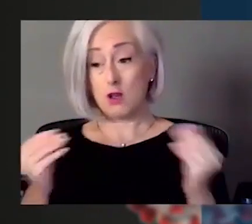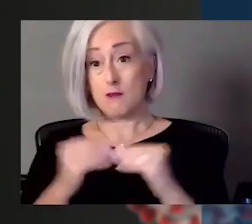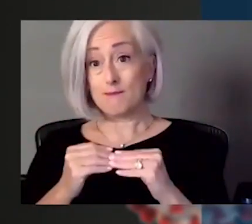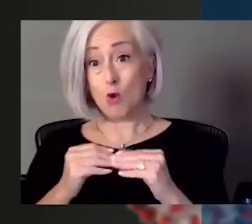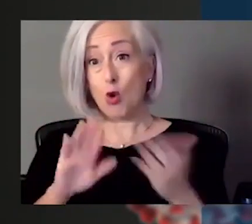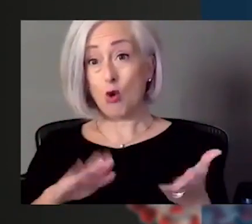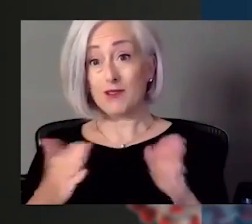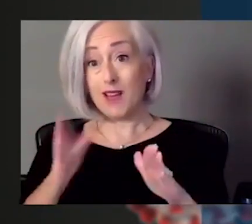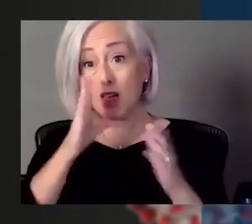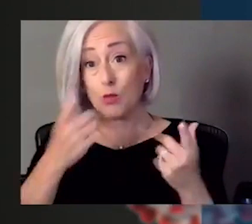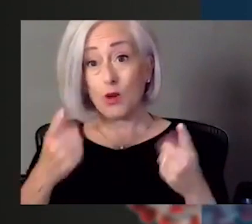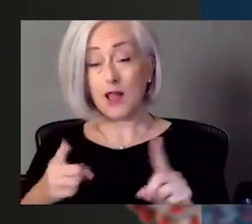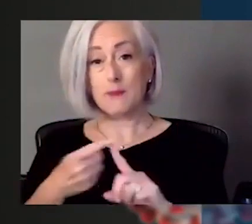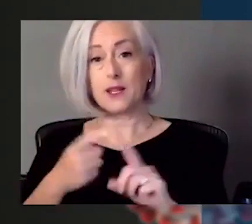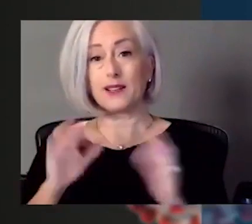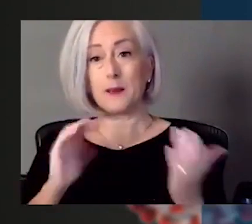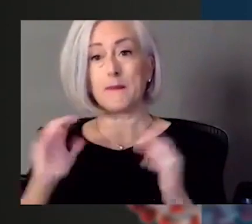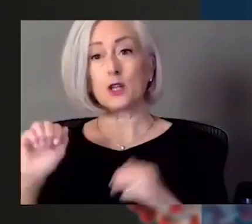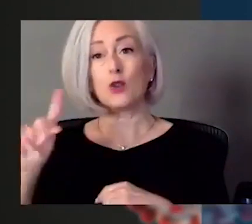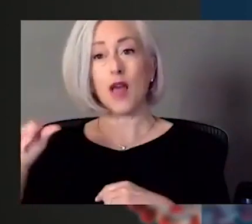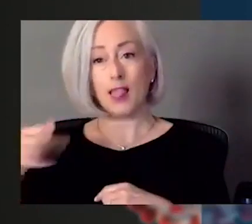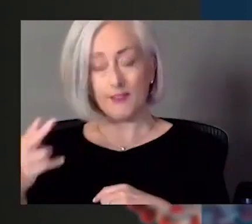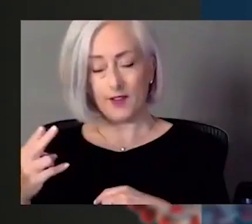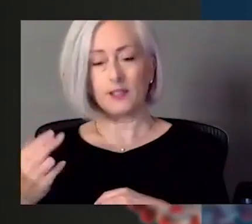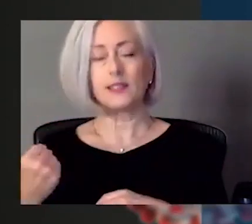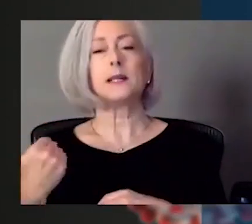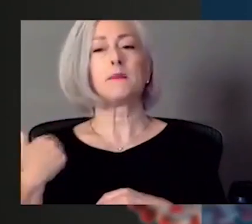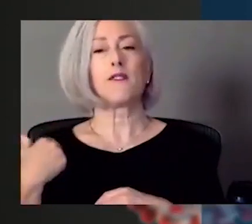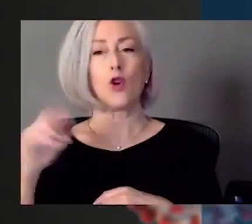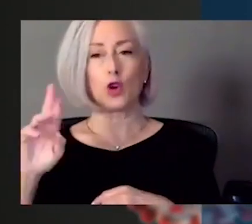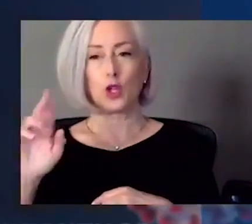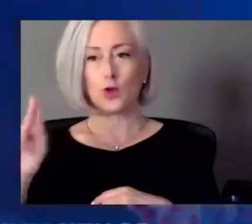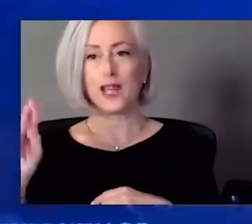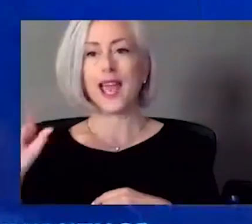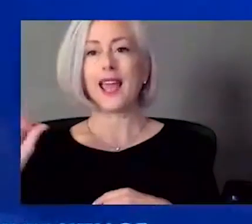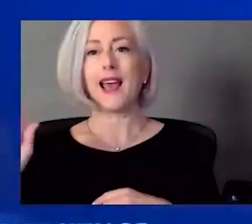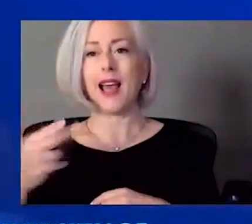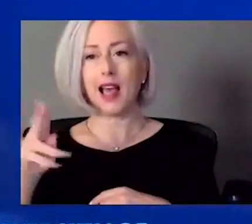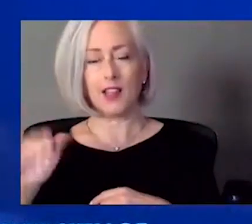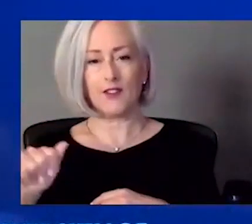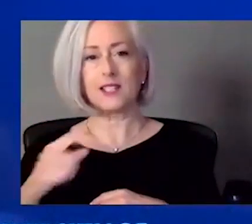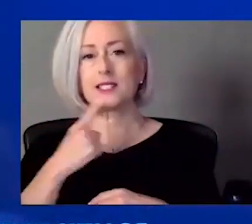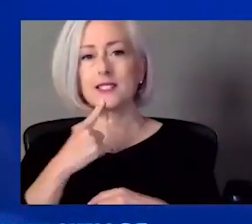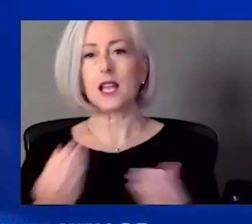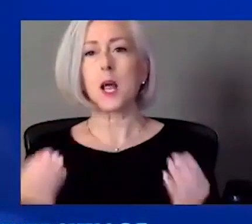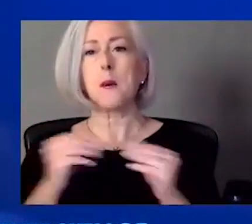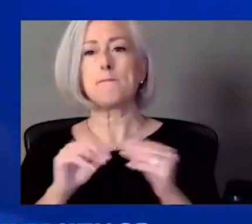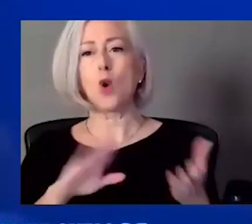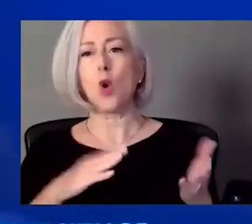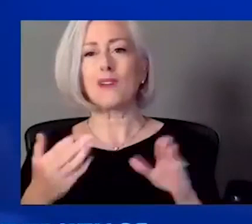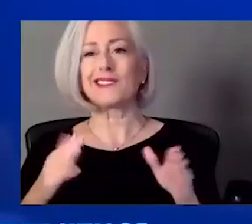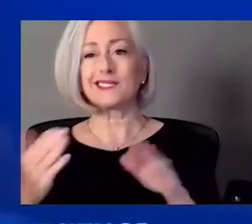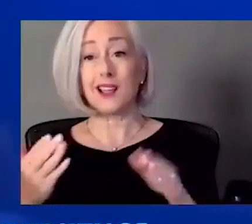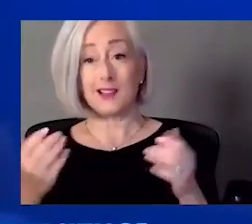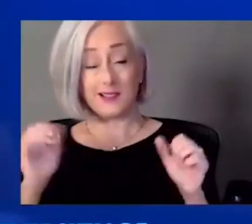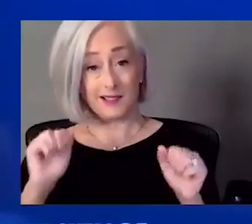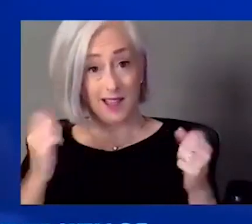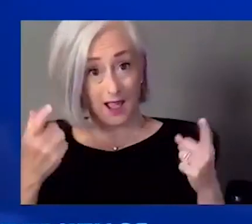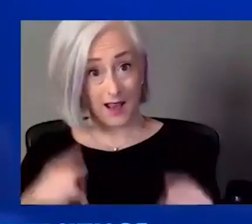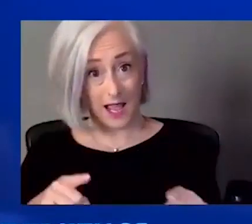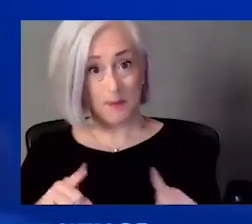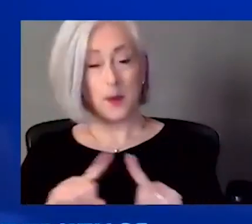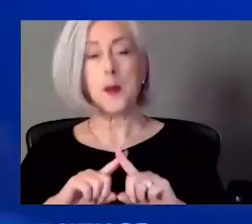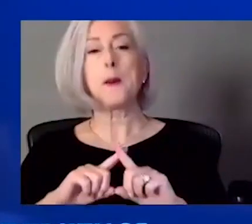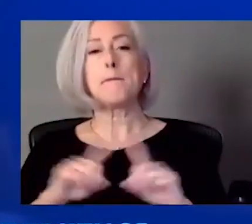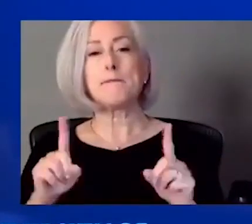on, the alpha variant of the UK variant, they said that it was more transmissible and more deadly. Uh, there was a final Lancet paper looking at,